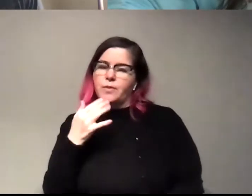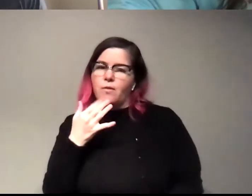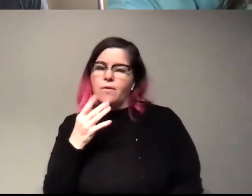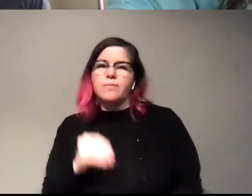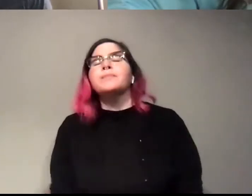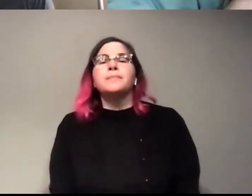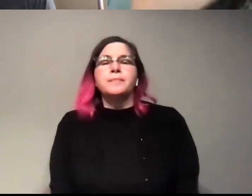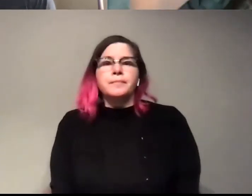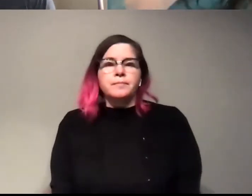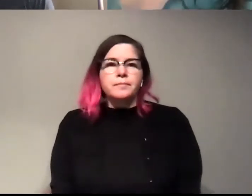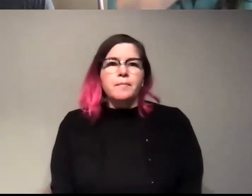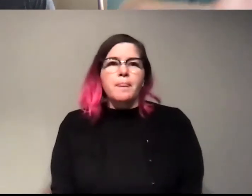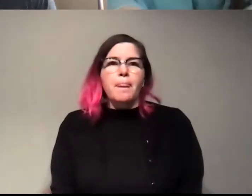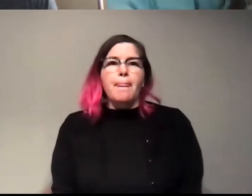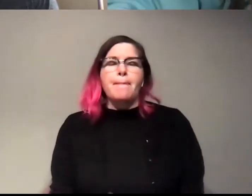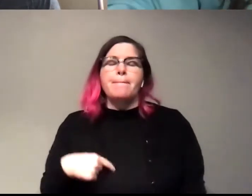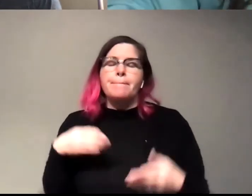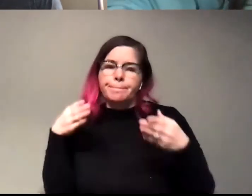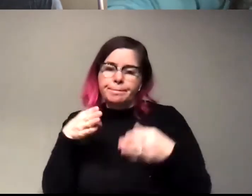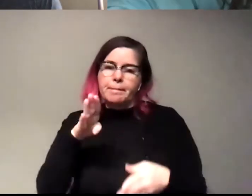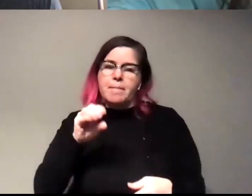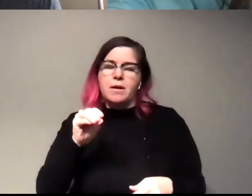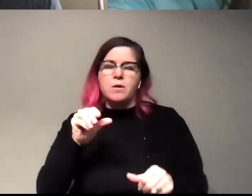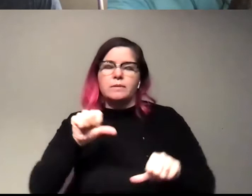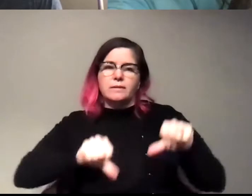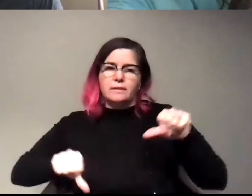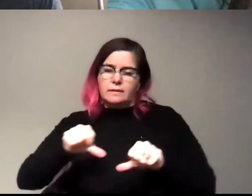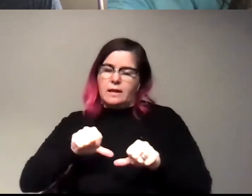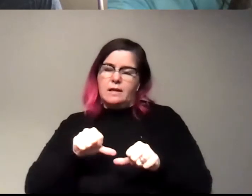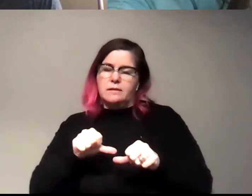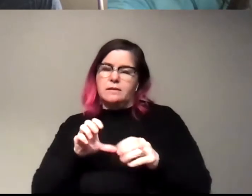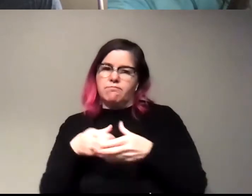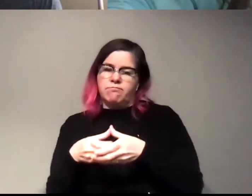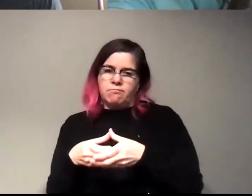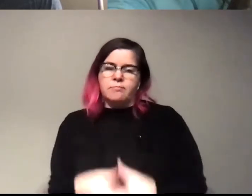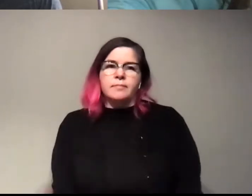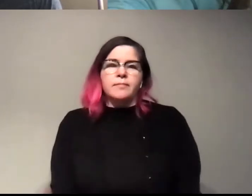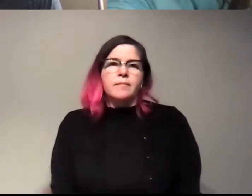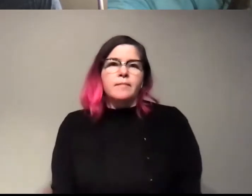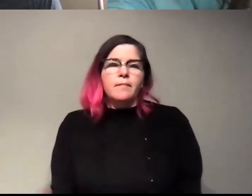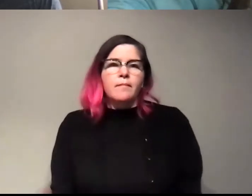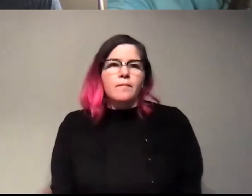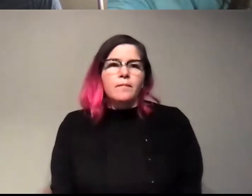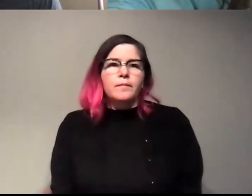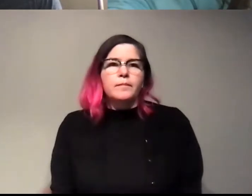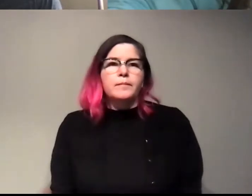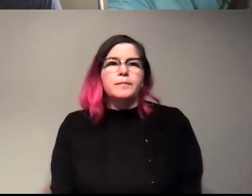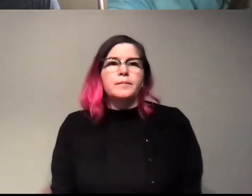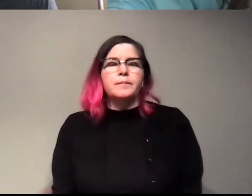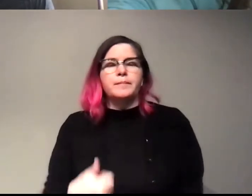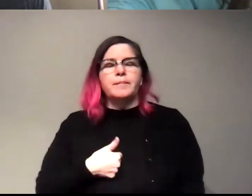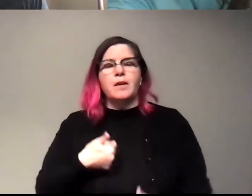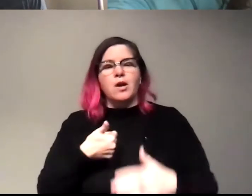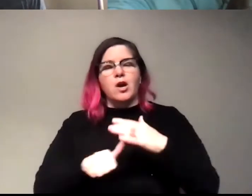And so I work in the biosciences division. And in, so I work under a scientist,